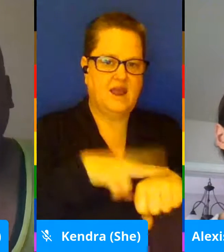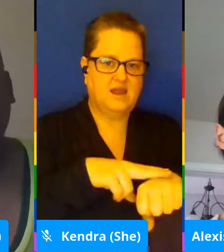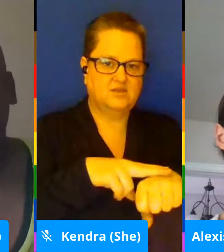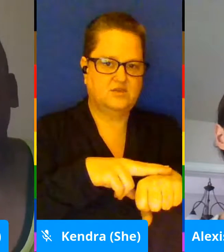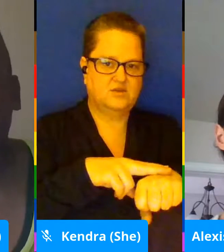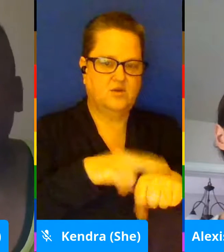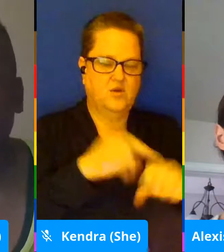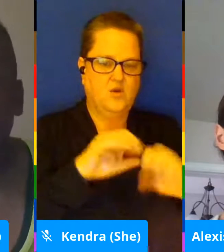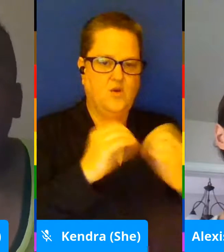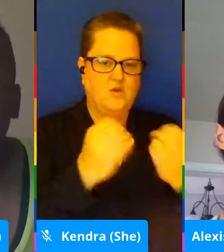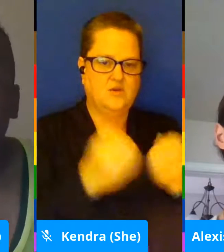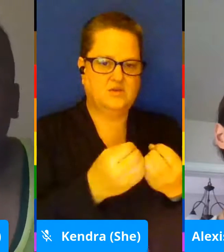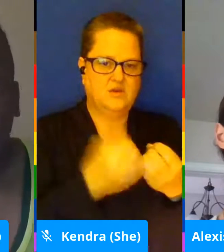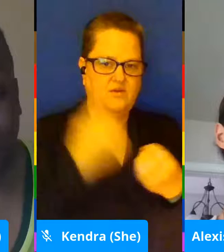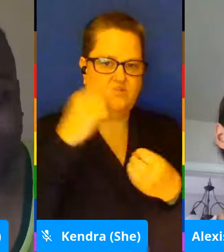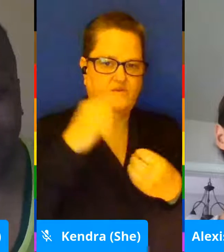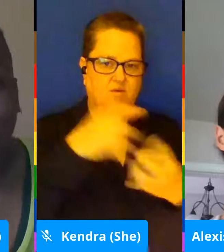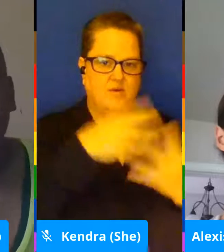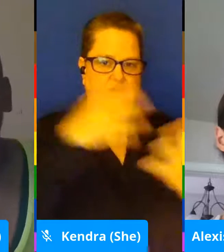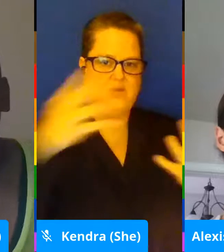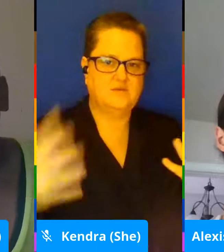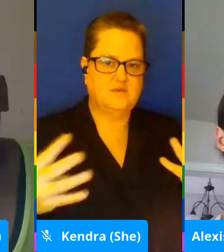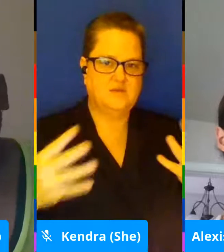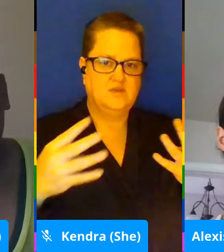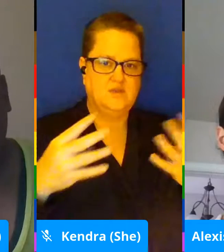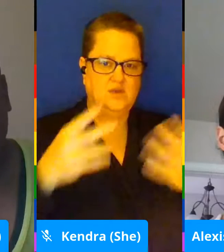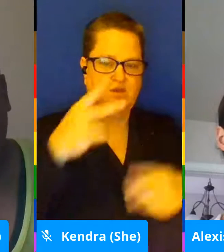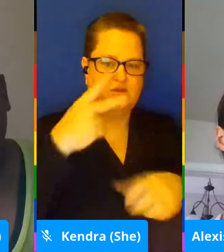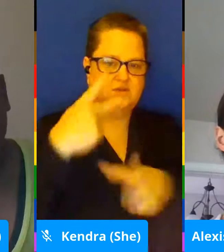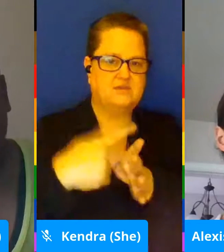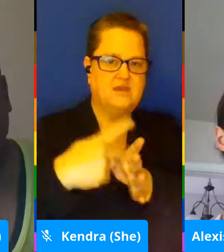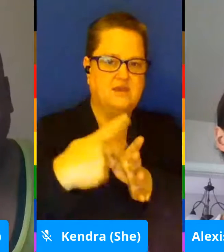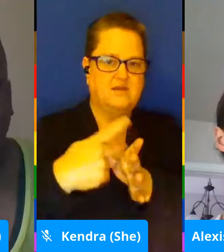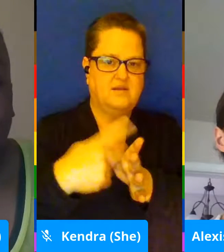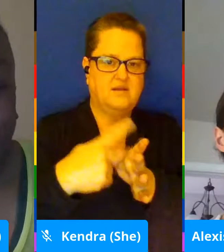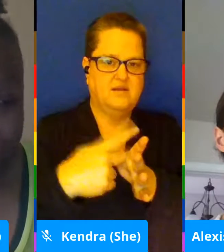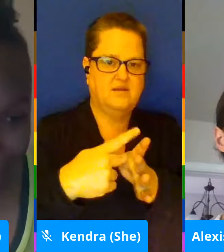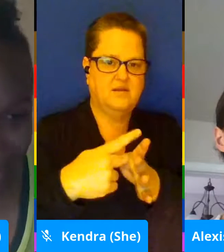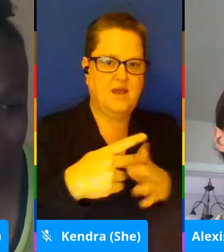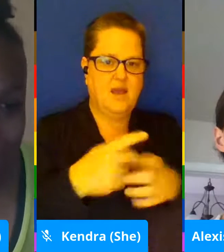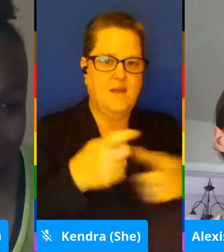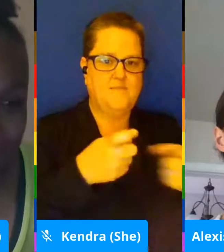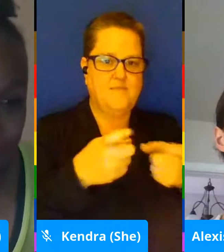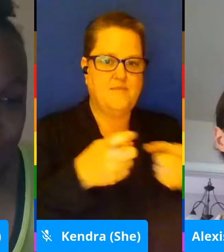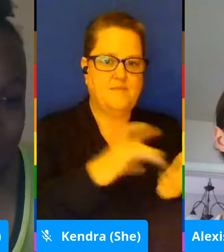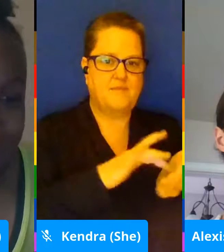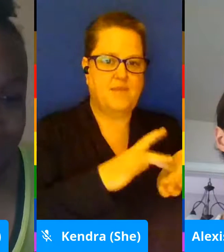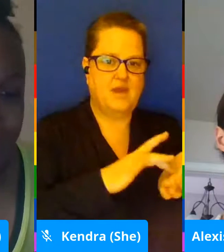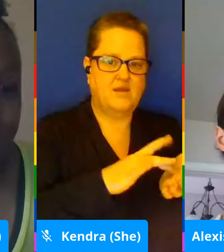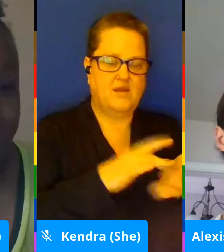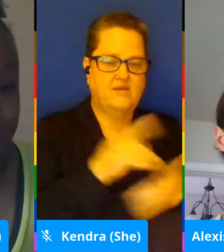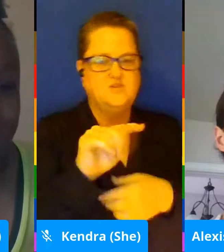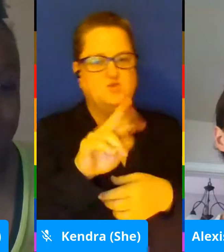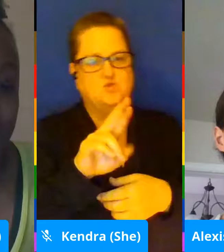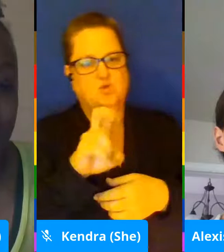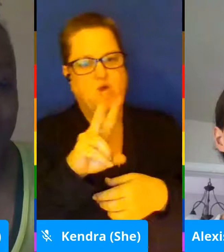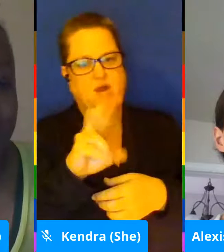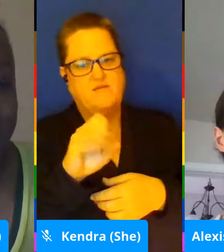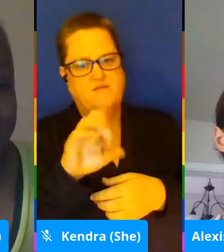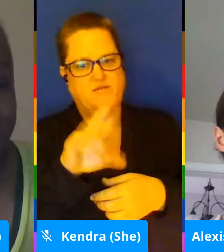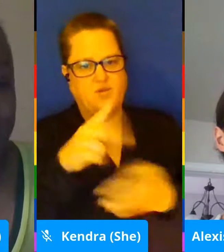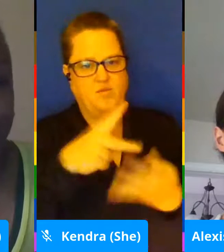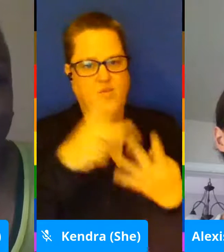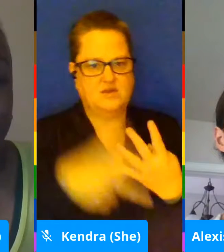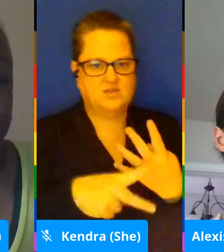Psychiatrists, medical director of the Trevor Project, member of the Sexual Orientation and